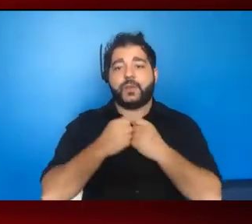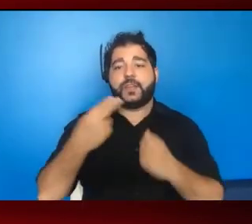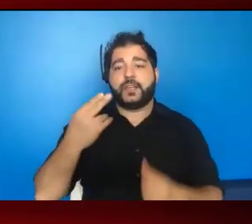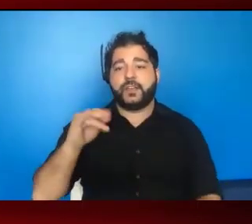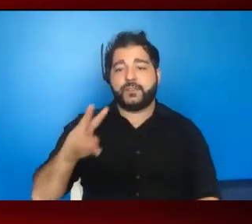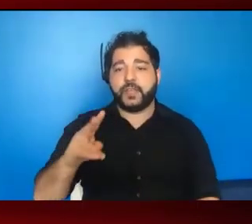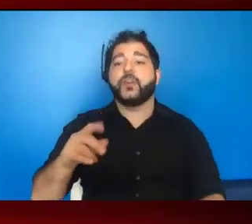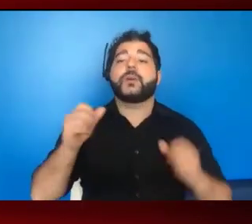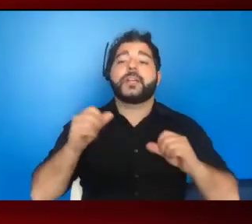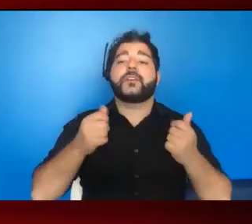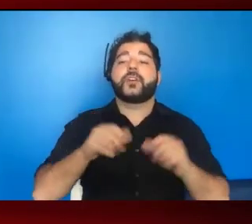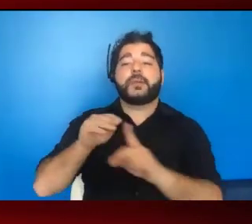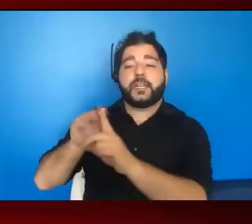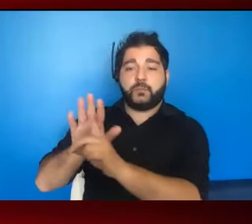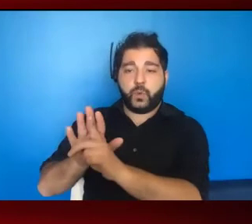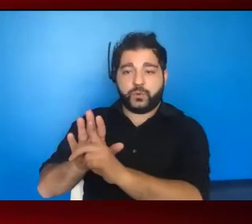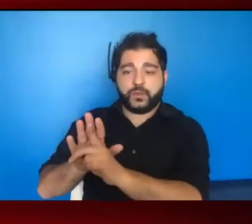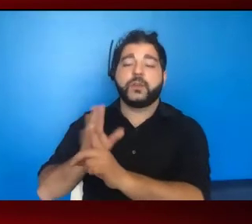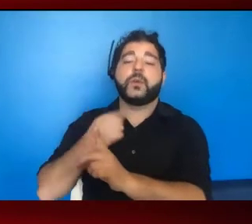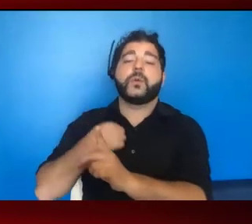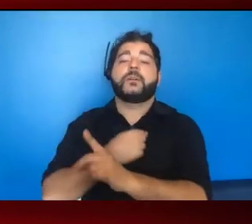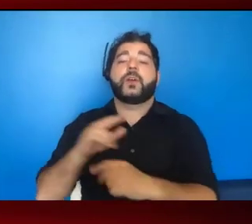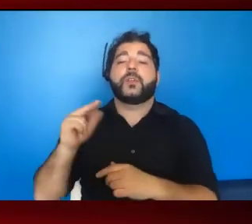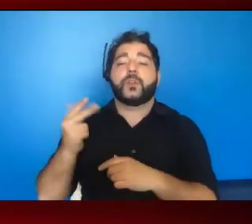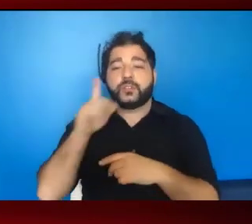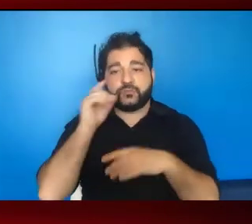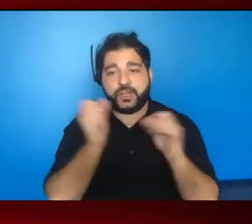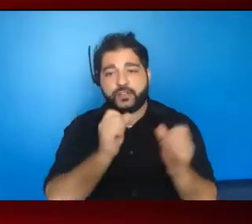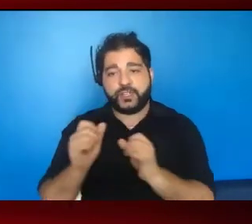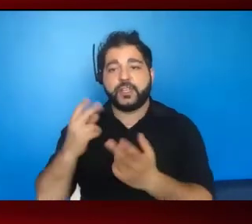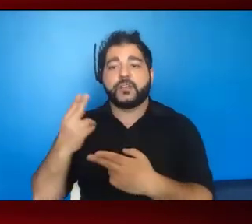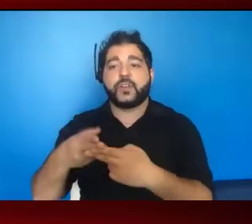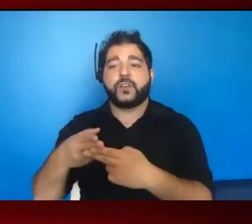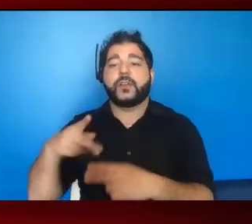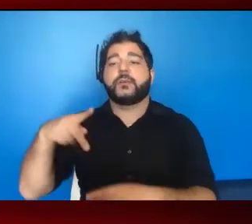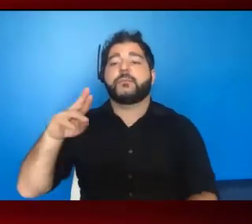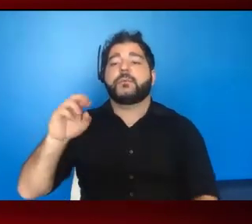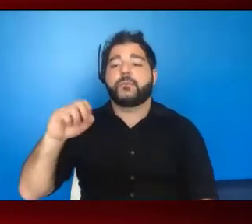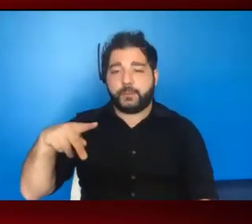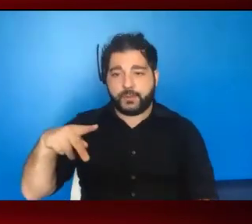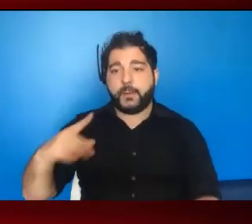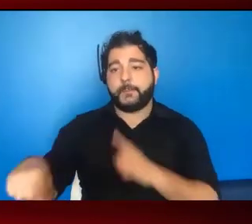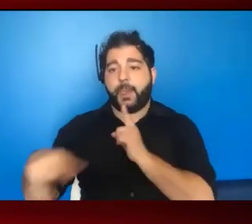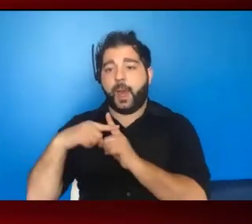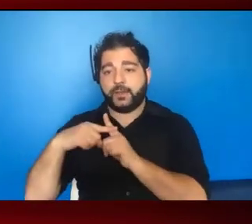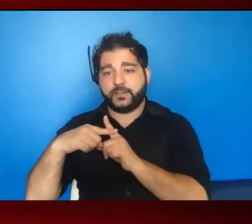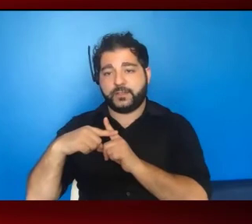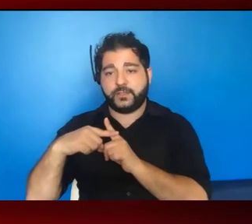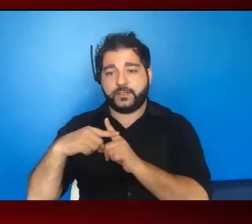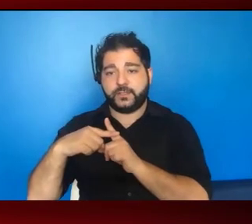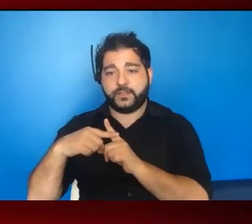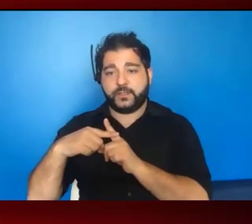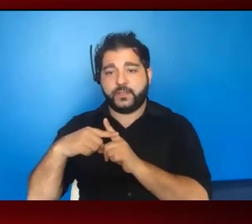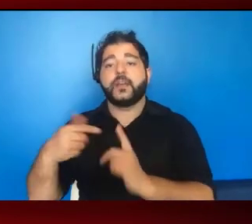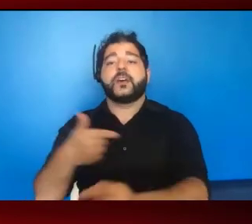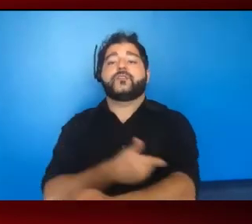potentially could be exposed, we have our third strategy, which is pre-exposure prophylaxis, plus syringe service